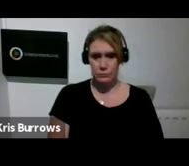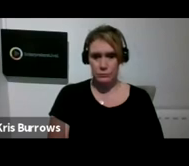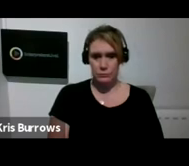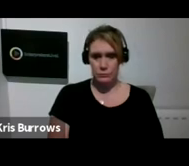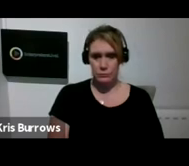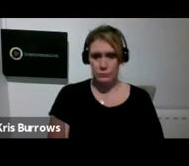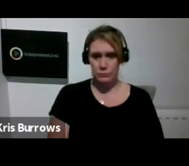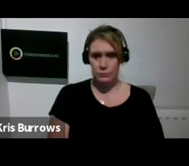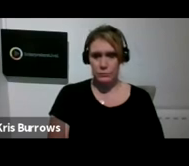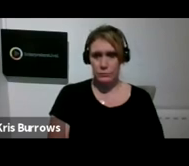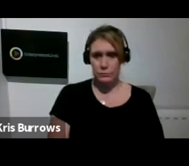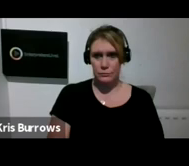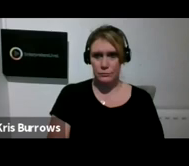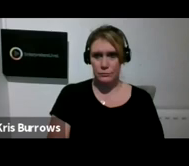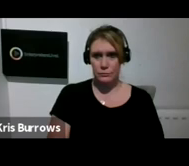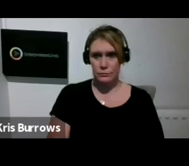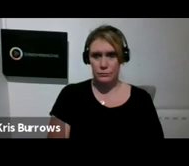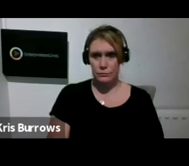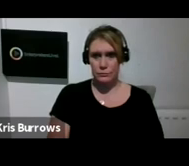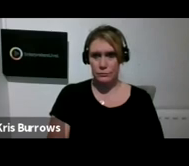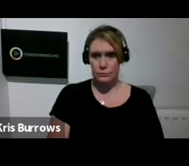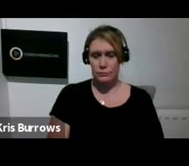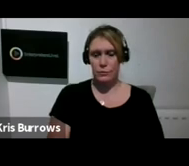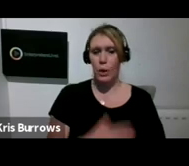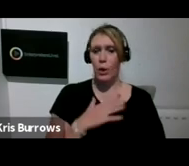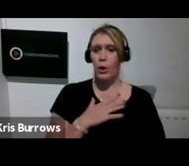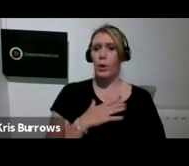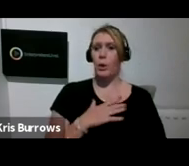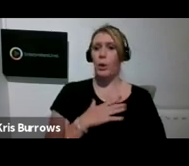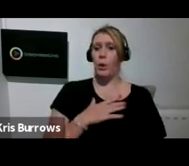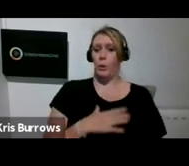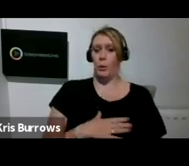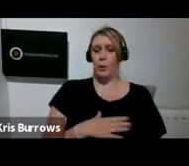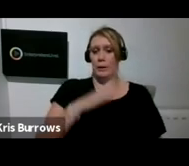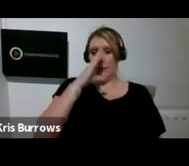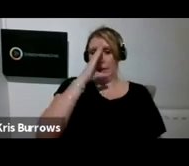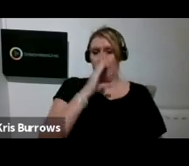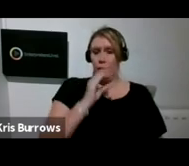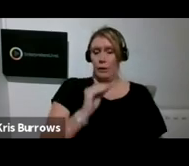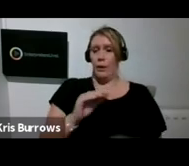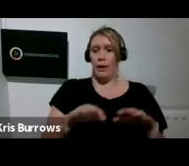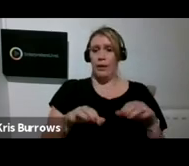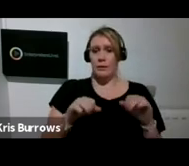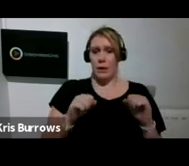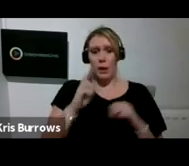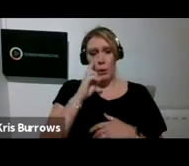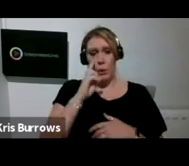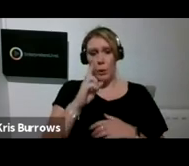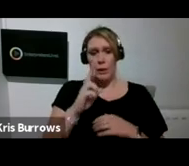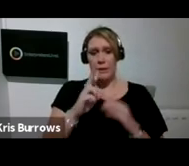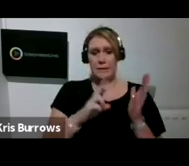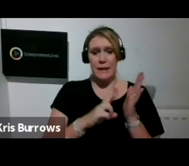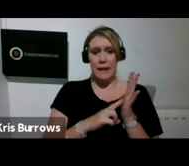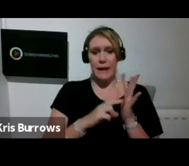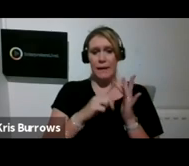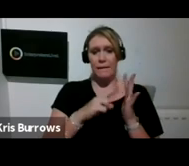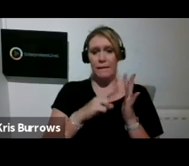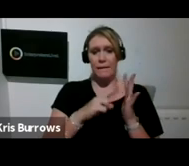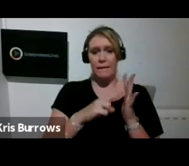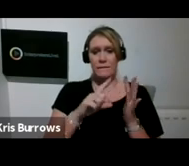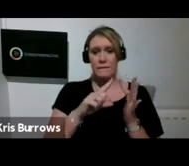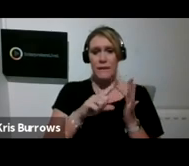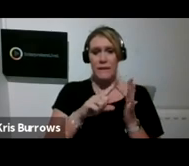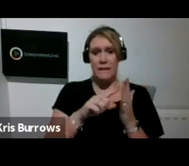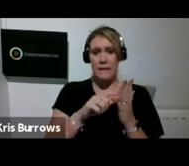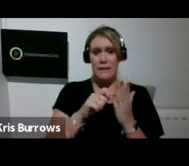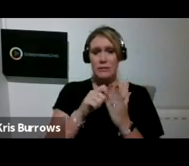So I just want to flag up that at the beginning of this you can see Vince writing, but all of the things that Vince says